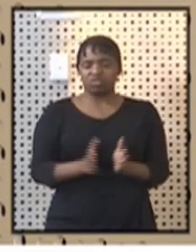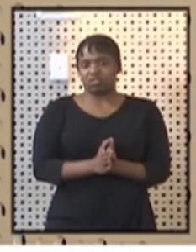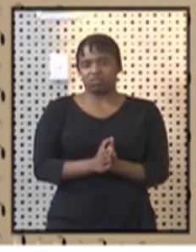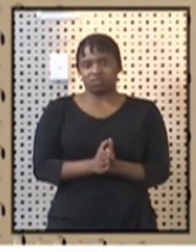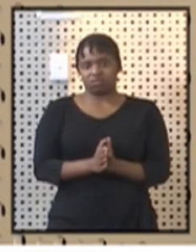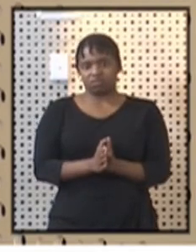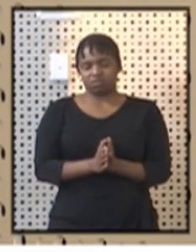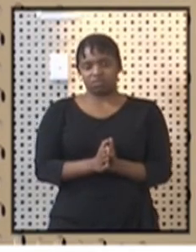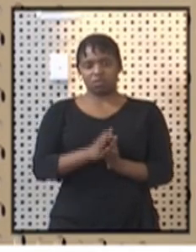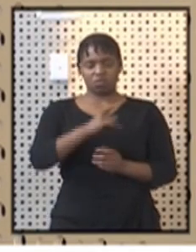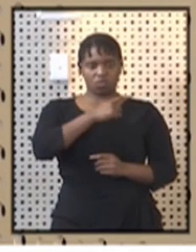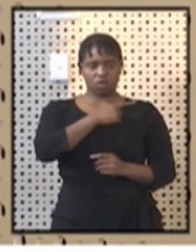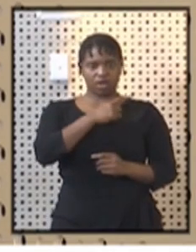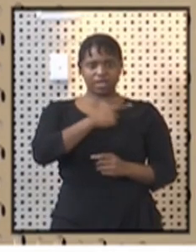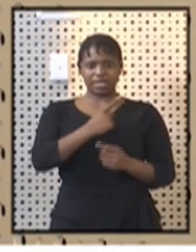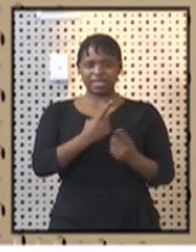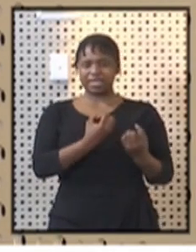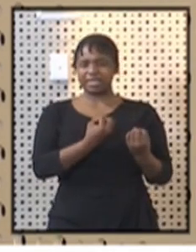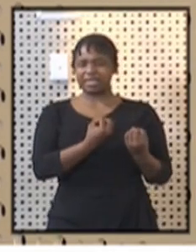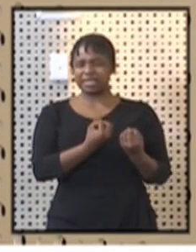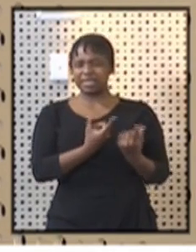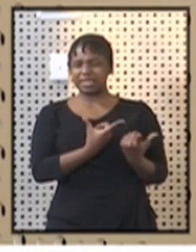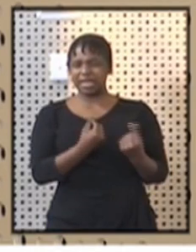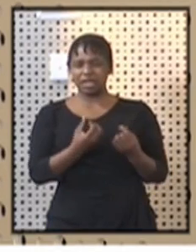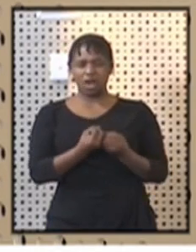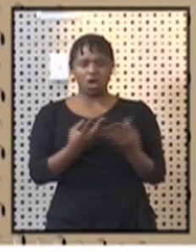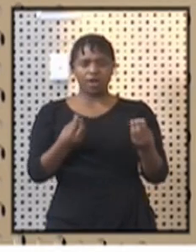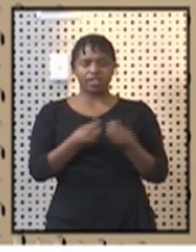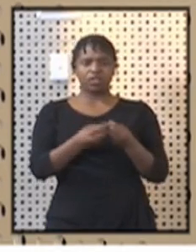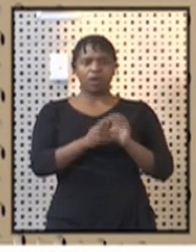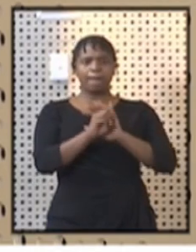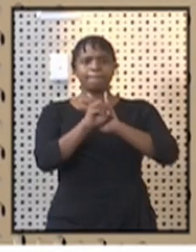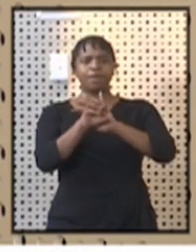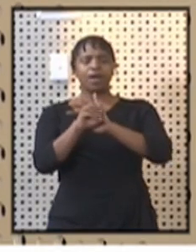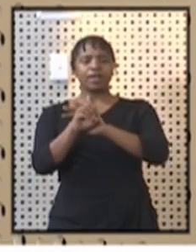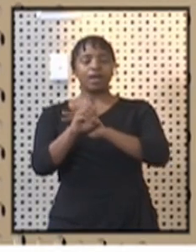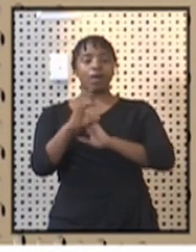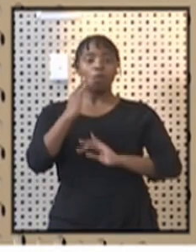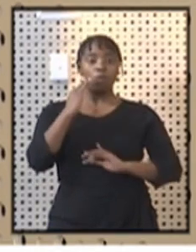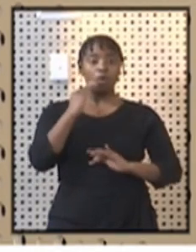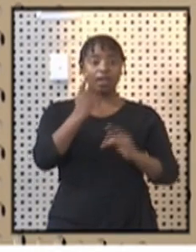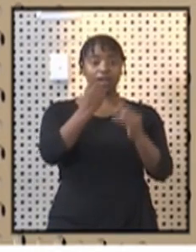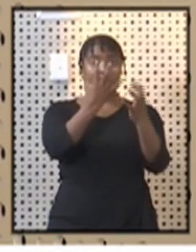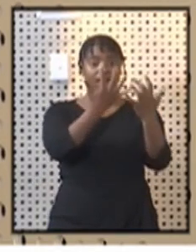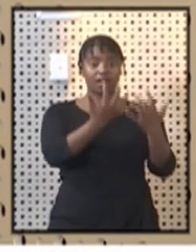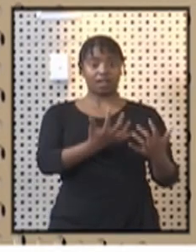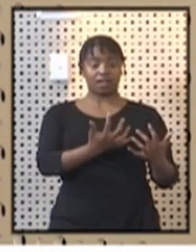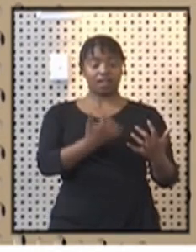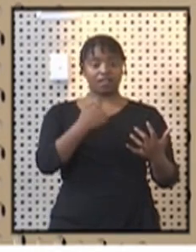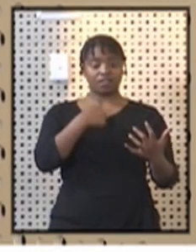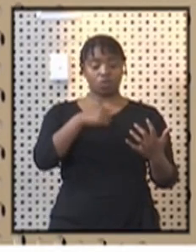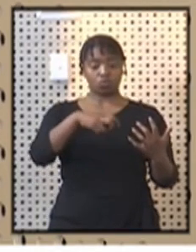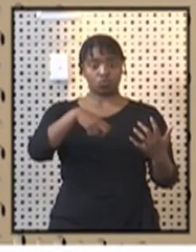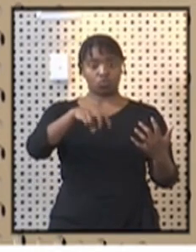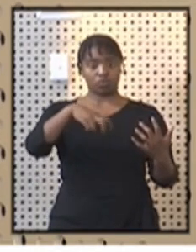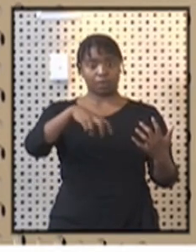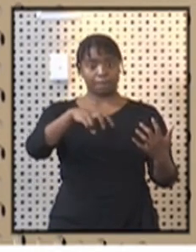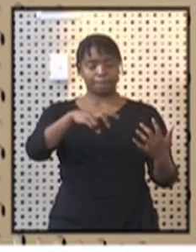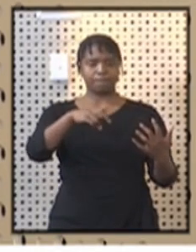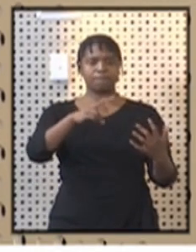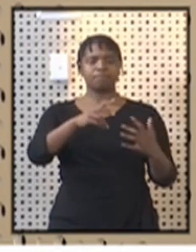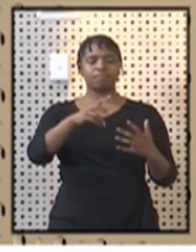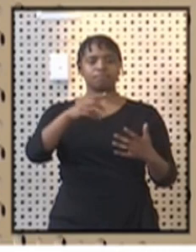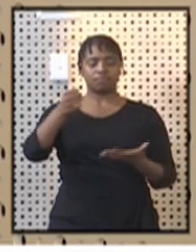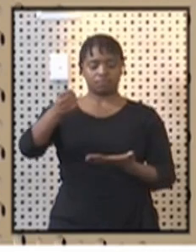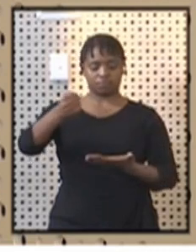Because we do quite a lot of marketing issues. When we took the money for tourism relief, for example,